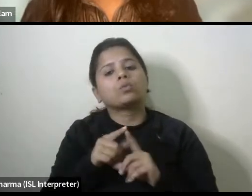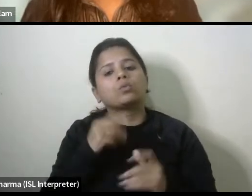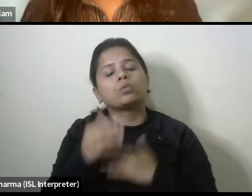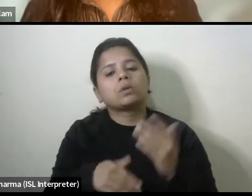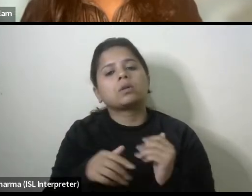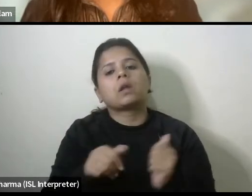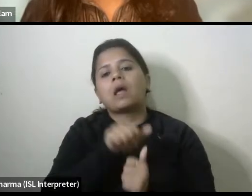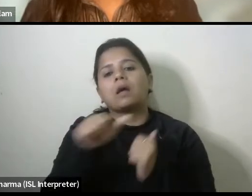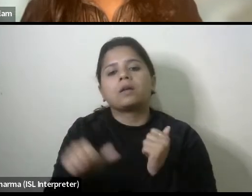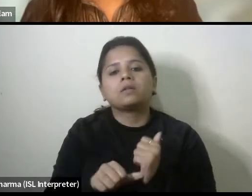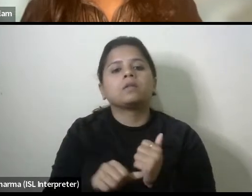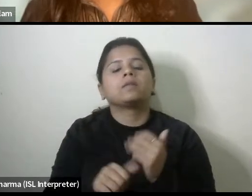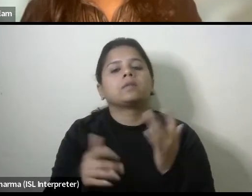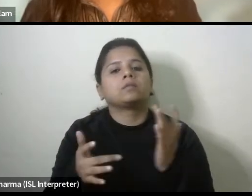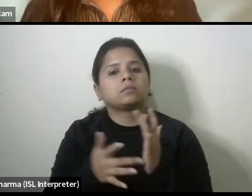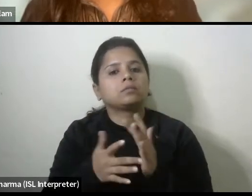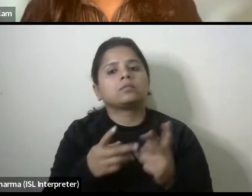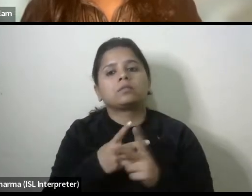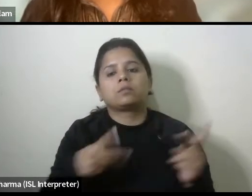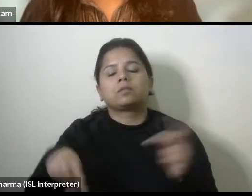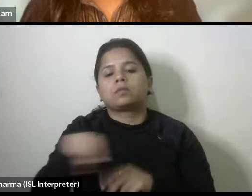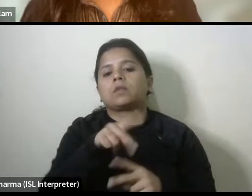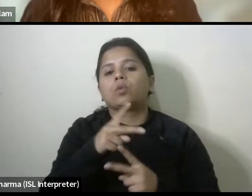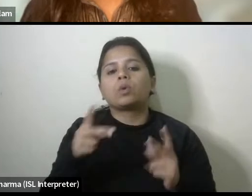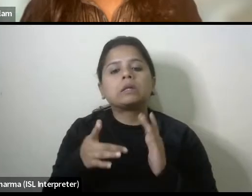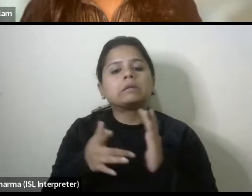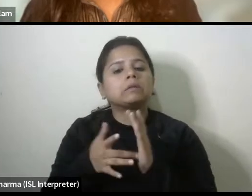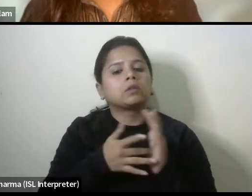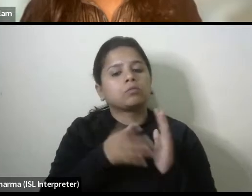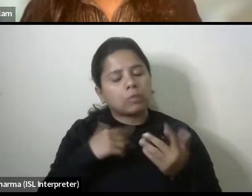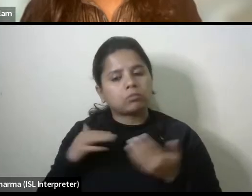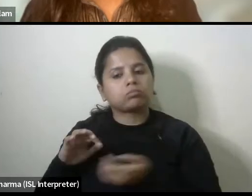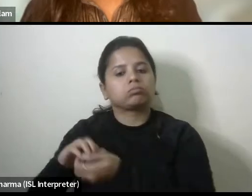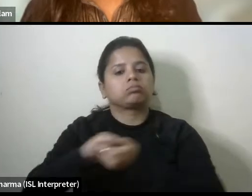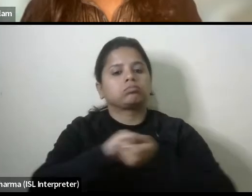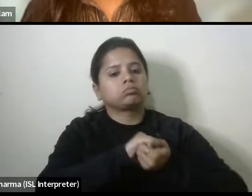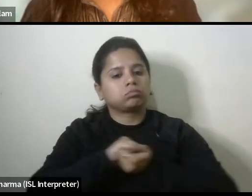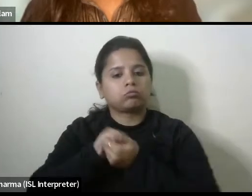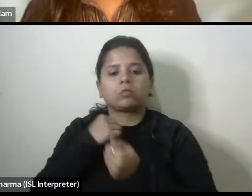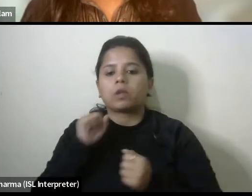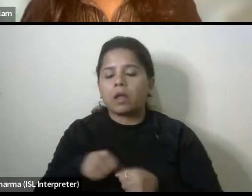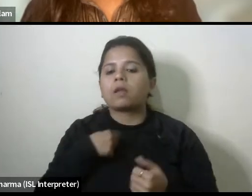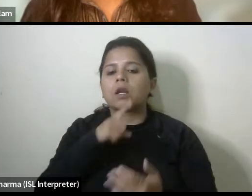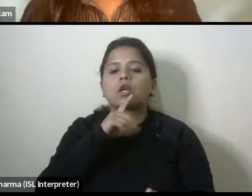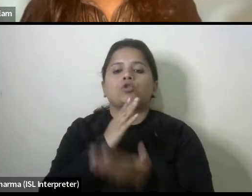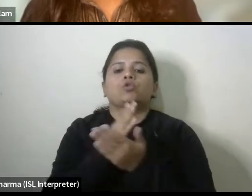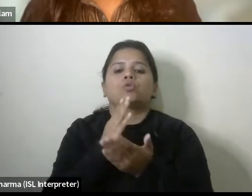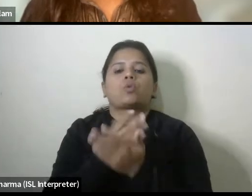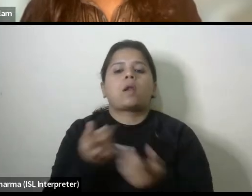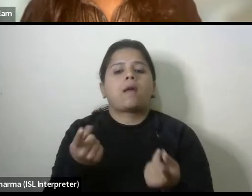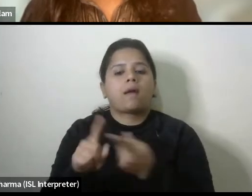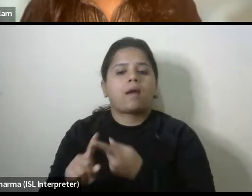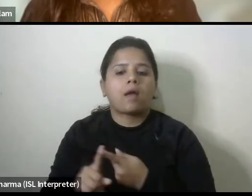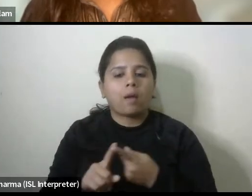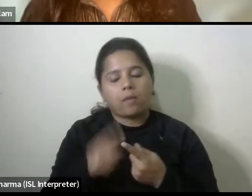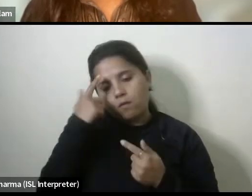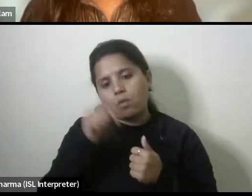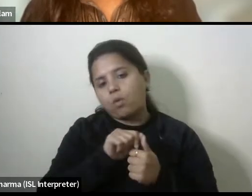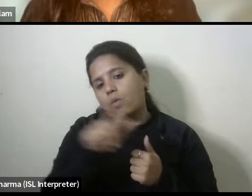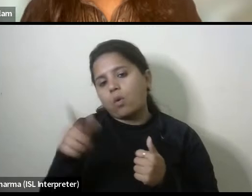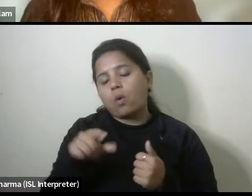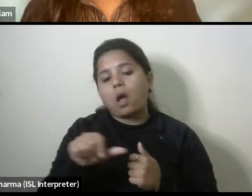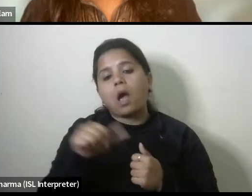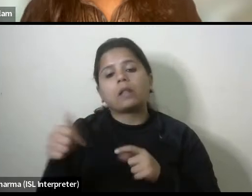tech industries developing and is there a way to collaborate so that you know we can ensure that things happen for all another